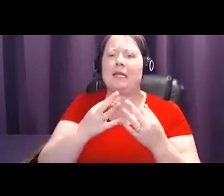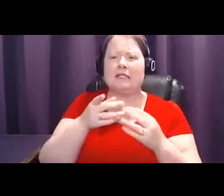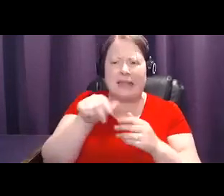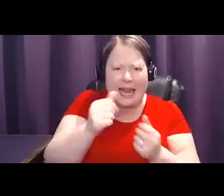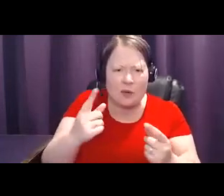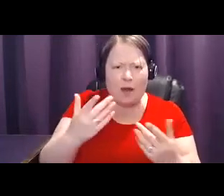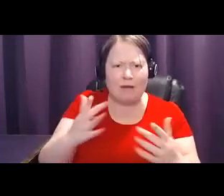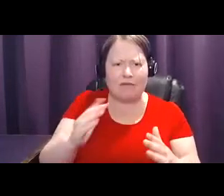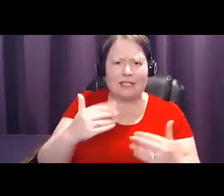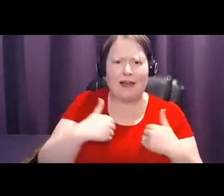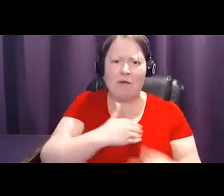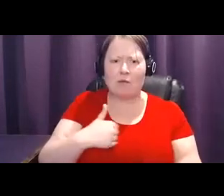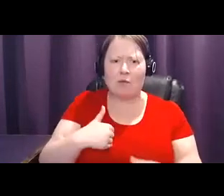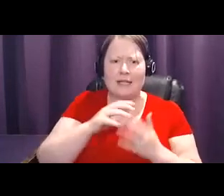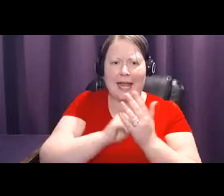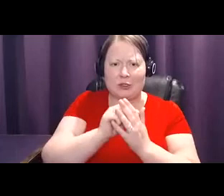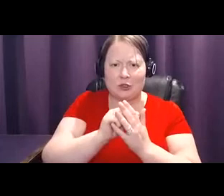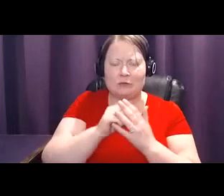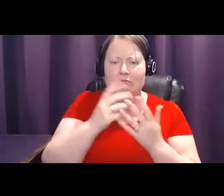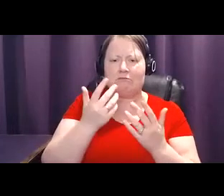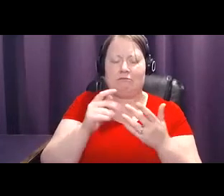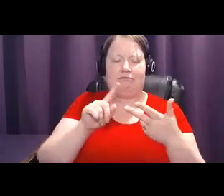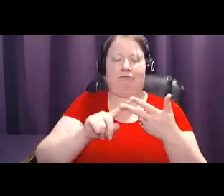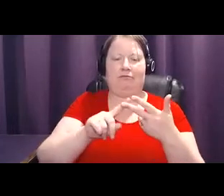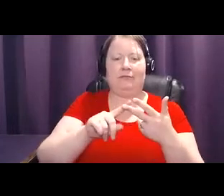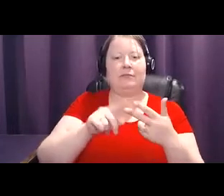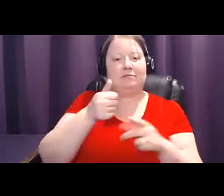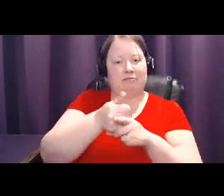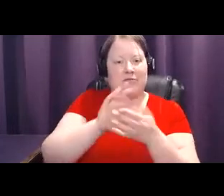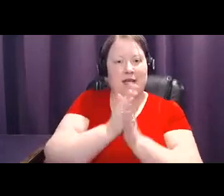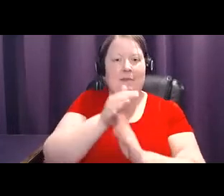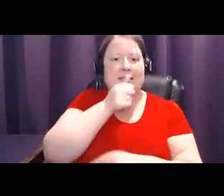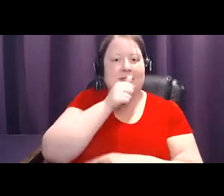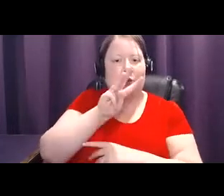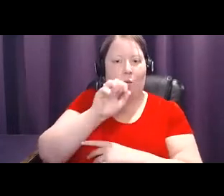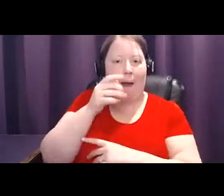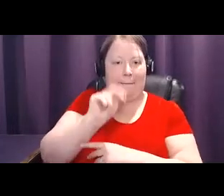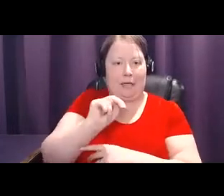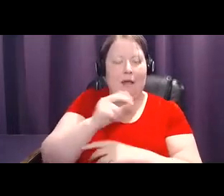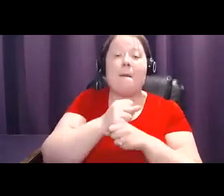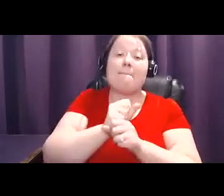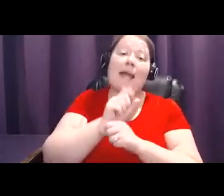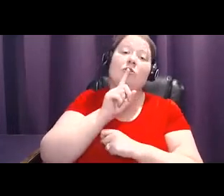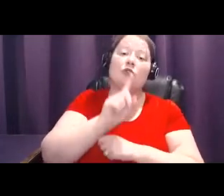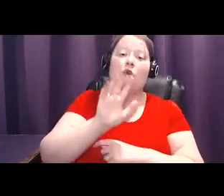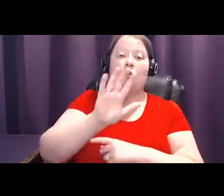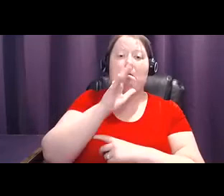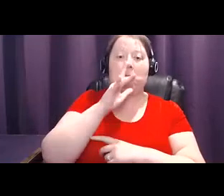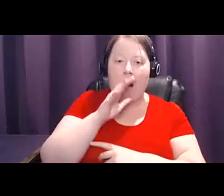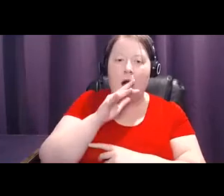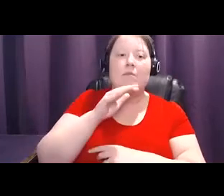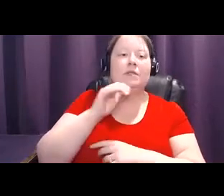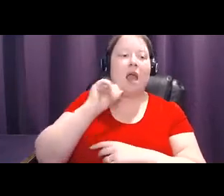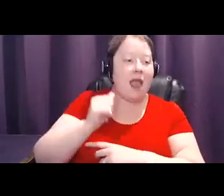secret weapon. Take what you've learned and make sure your moms, aunts, and grandmas, who should be screening every year, get the care they need.